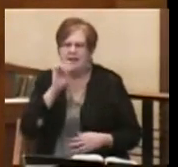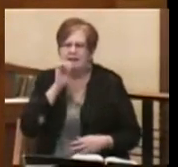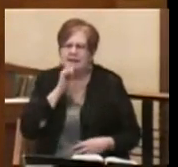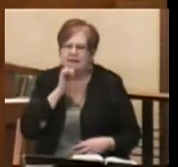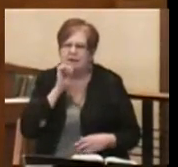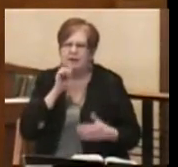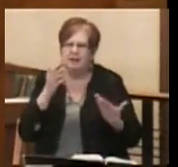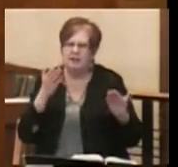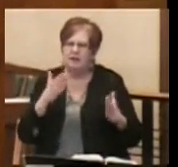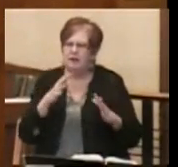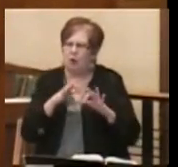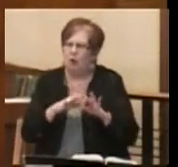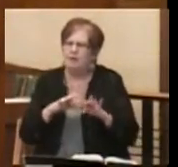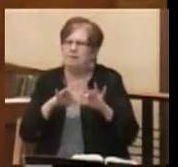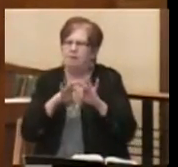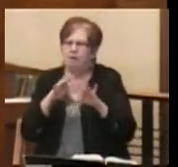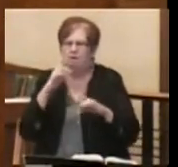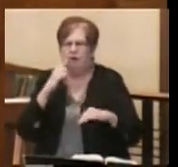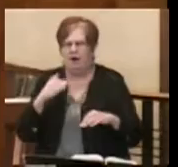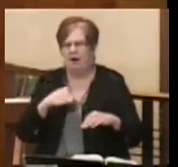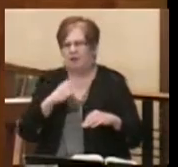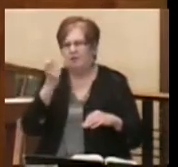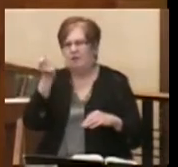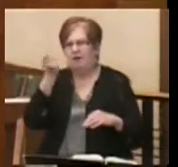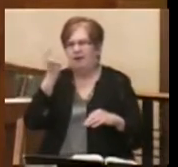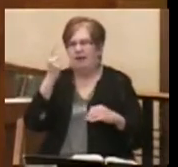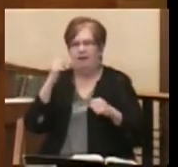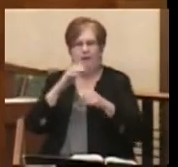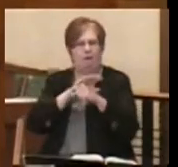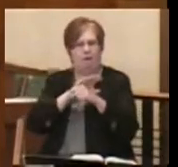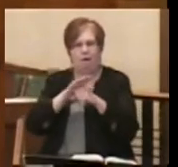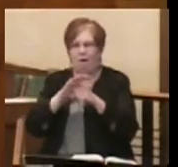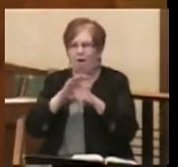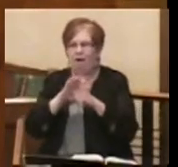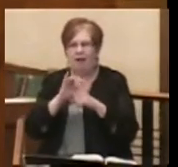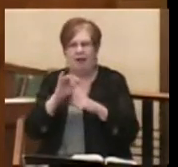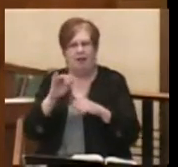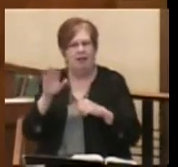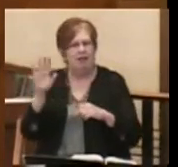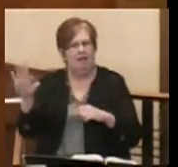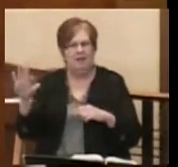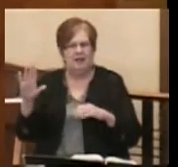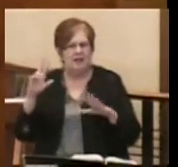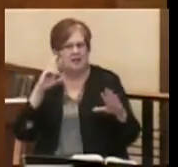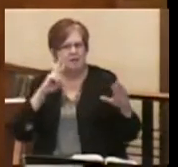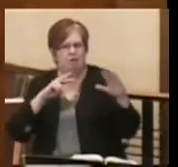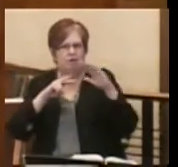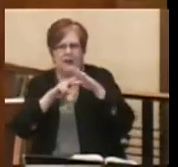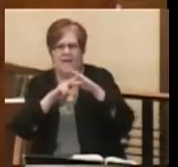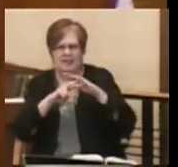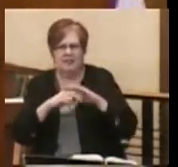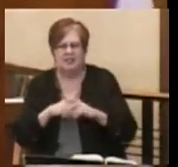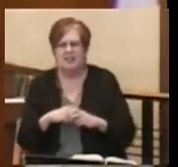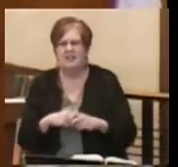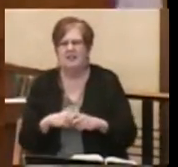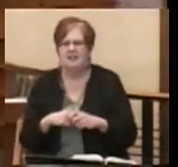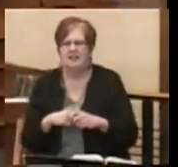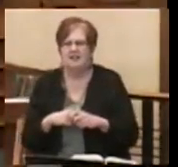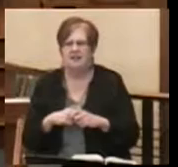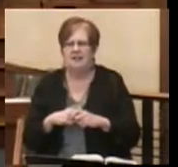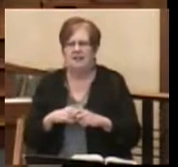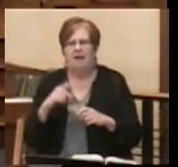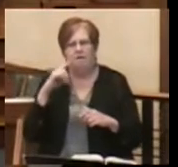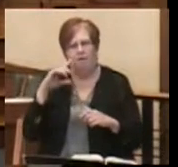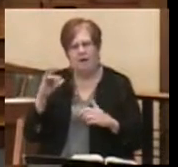is so important to the understanding of the whole of Isaiah's prophecies. And for the time being, let us